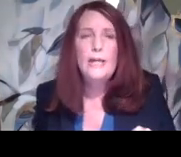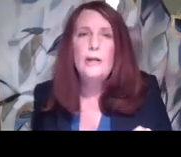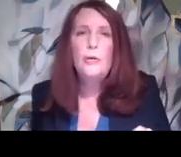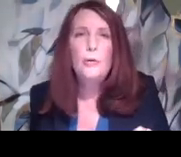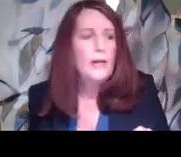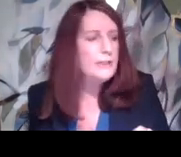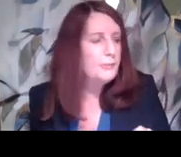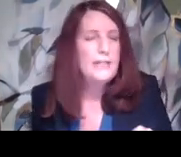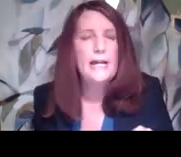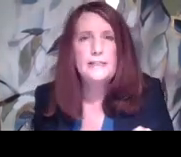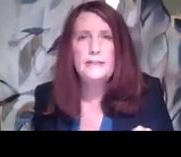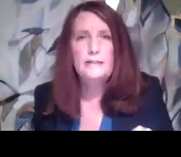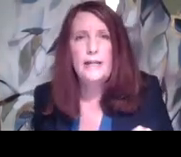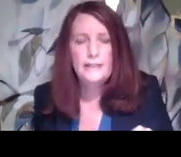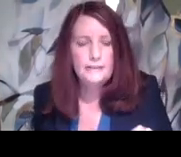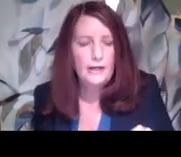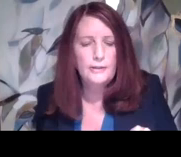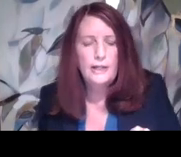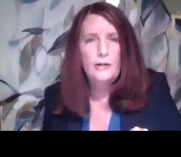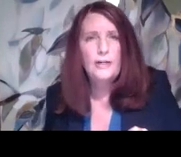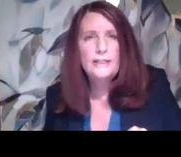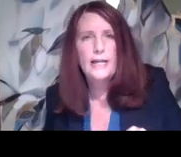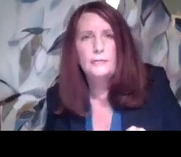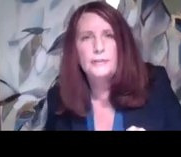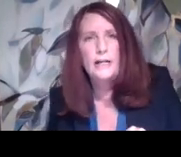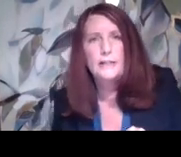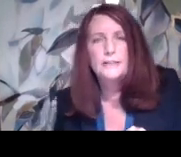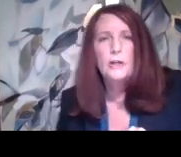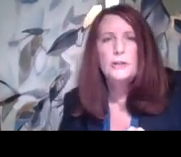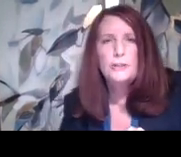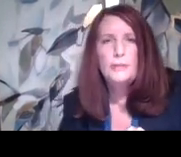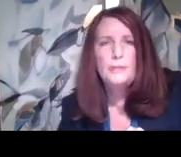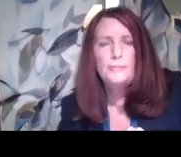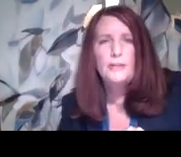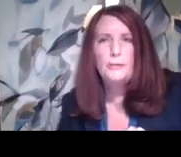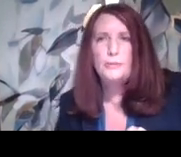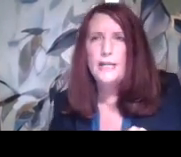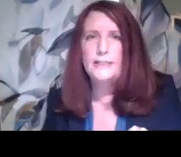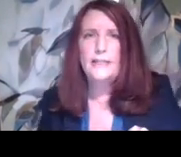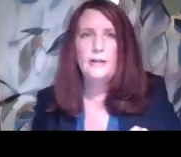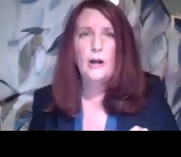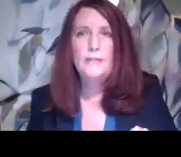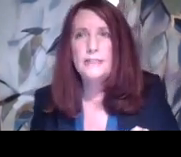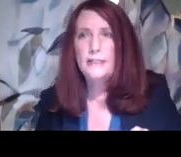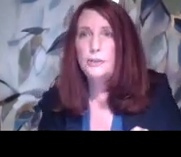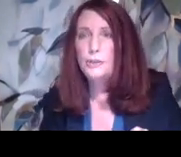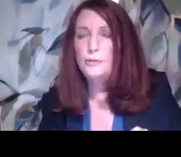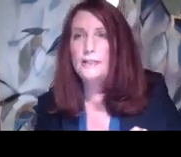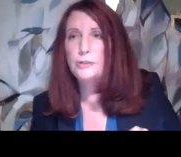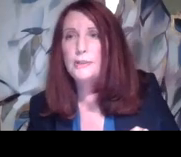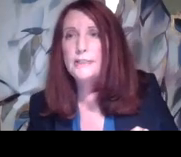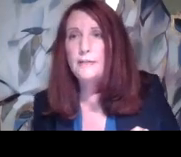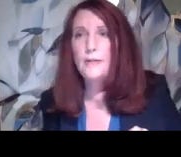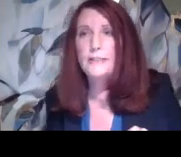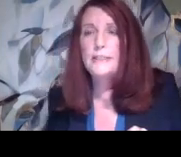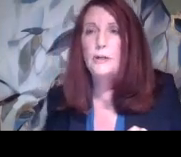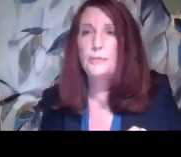Okay. Who is protected? And, uh, and our next slide will tell us some of the people that are protected. And obviously students,